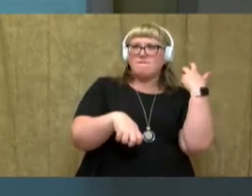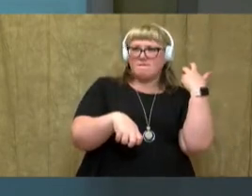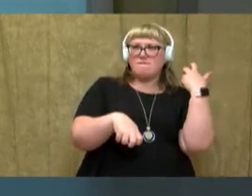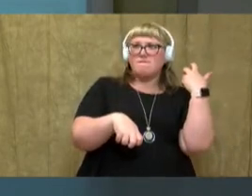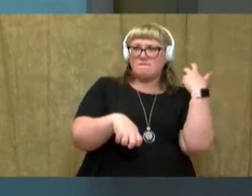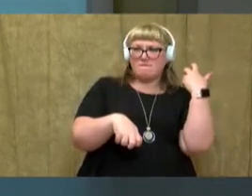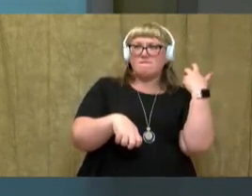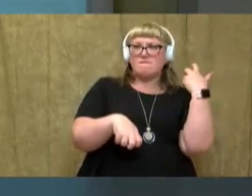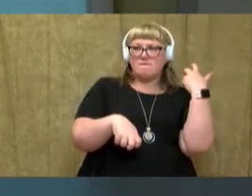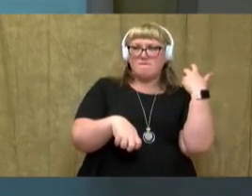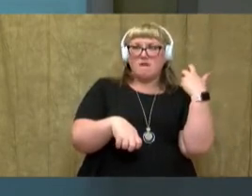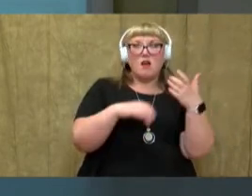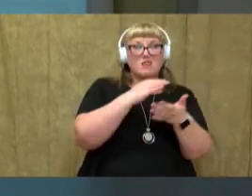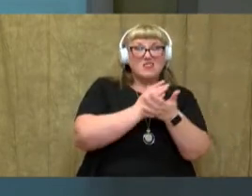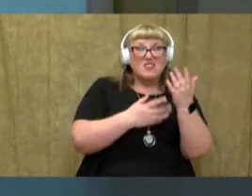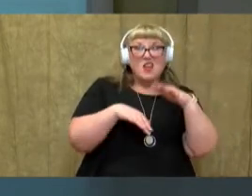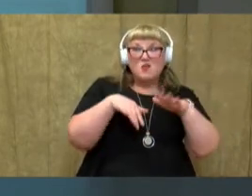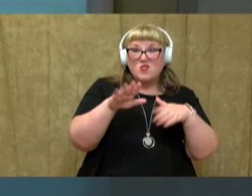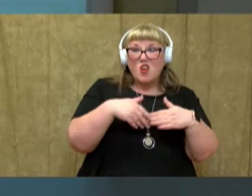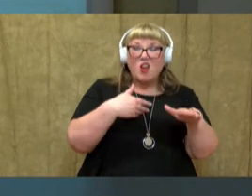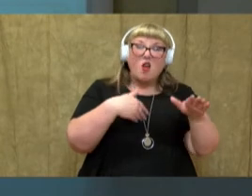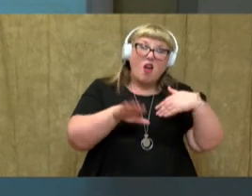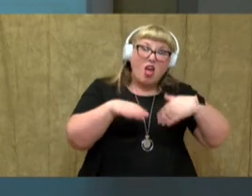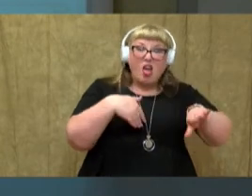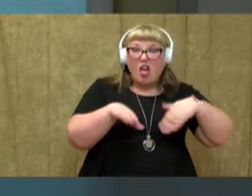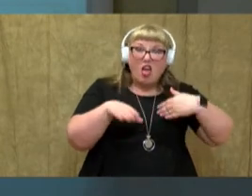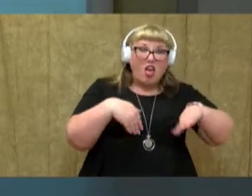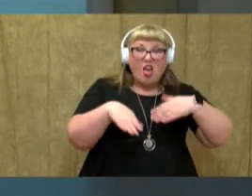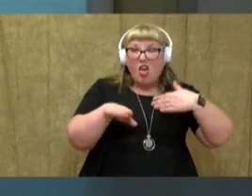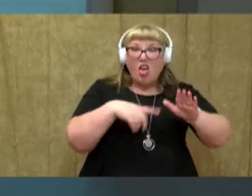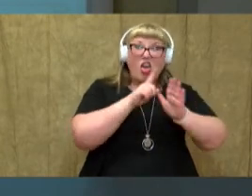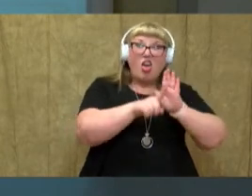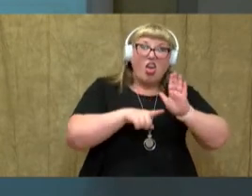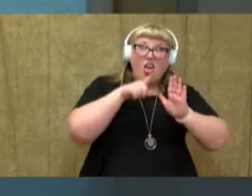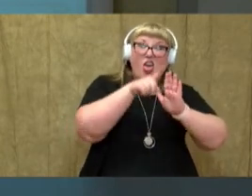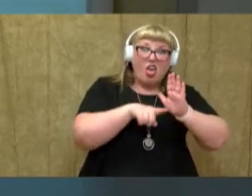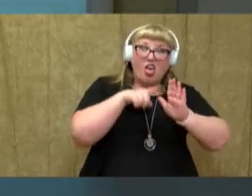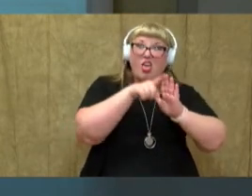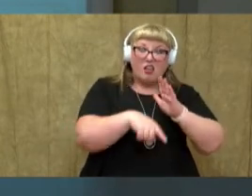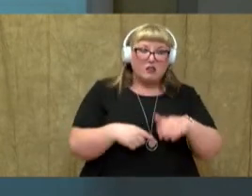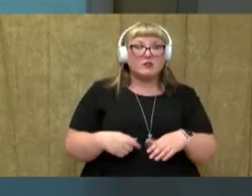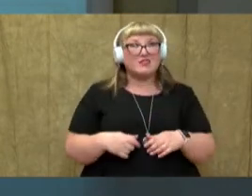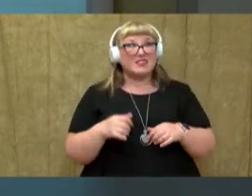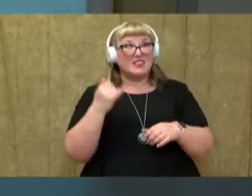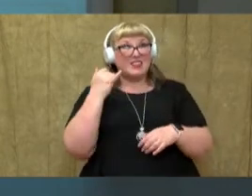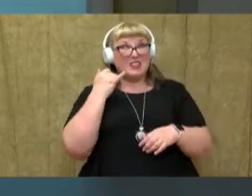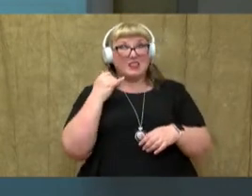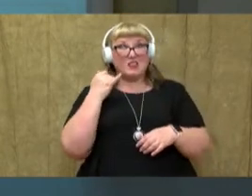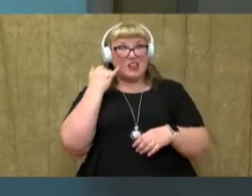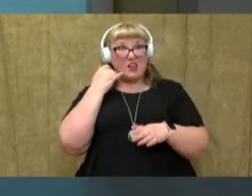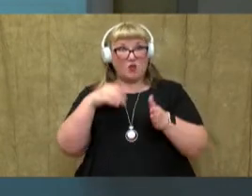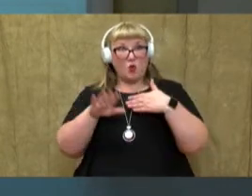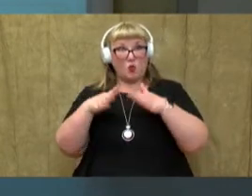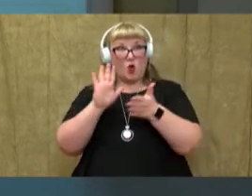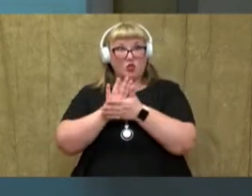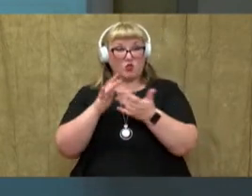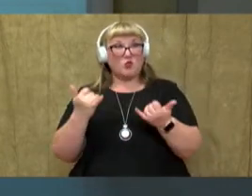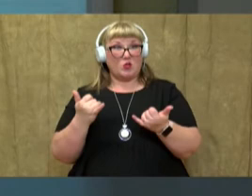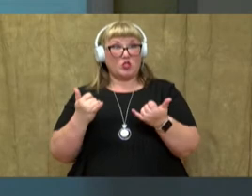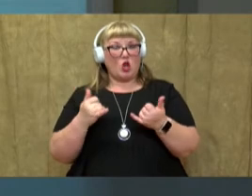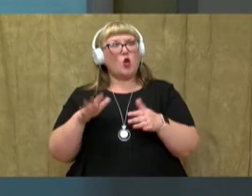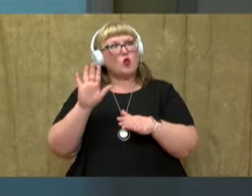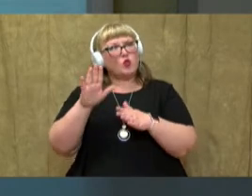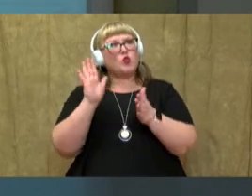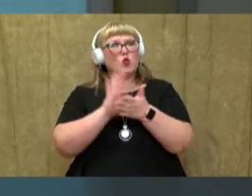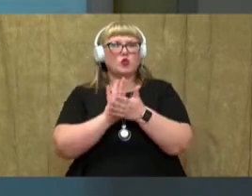some children had to walk for hours. Even if you walk to school, your school is nearby. It doesn't take you